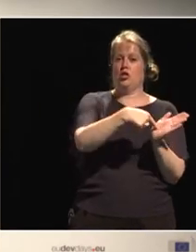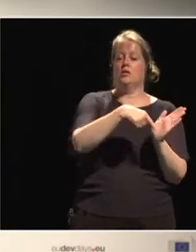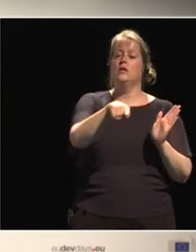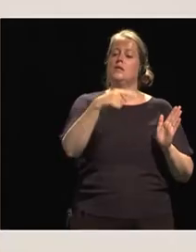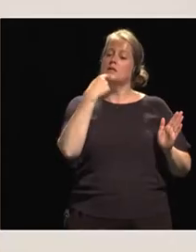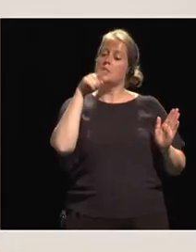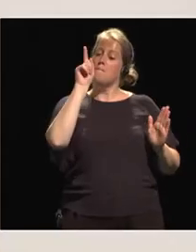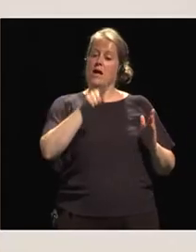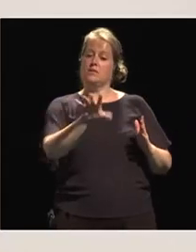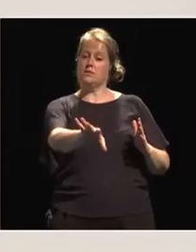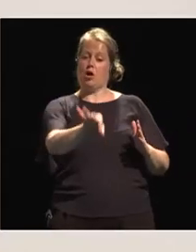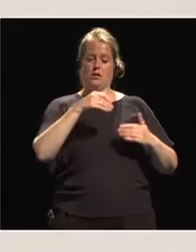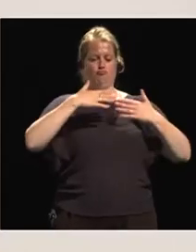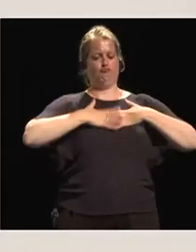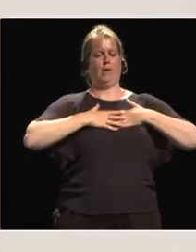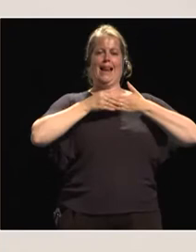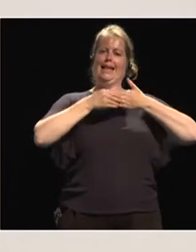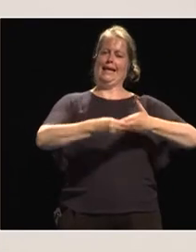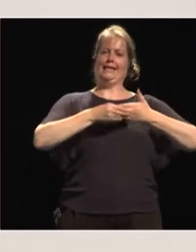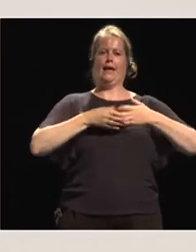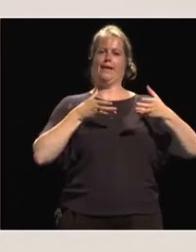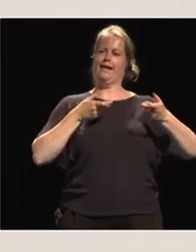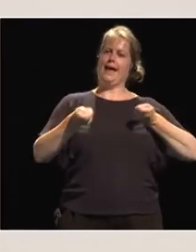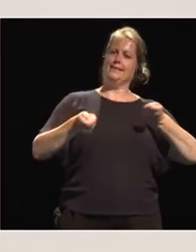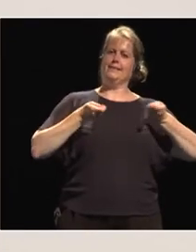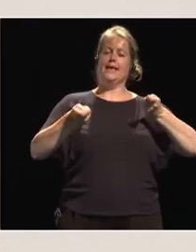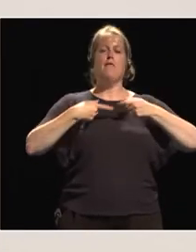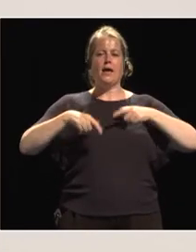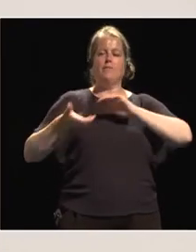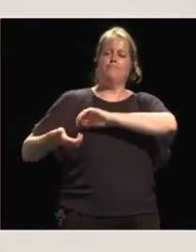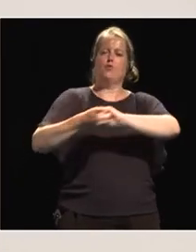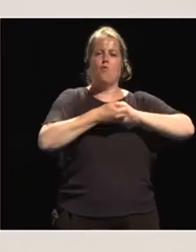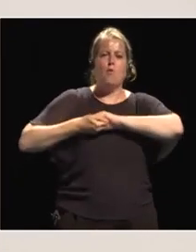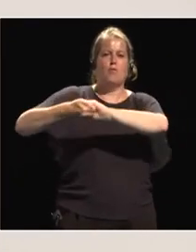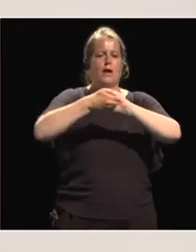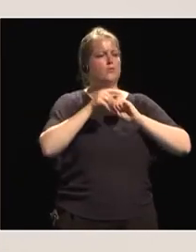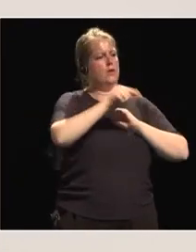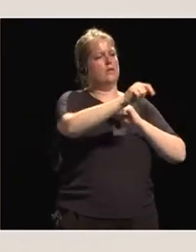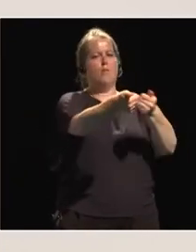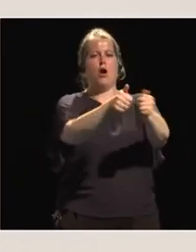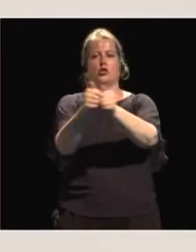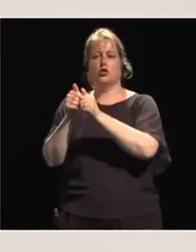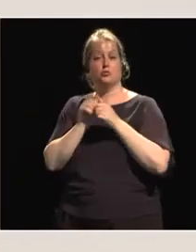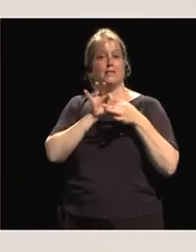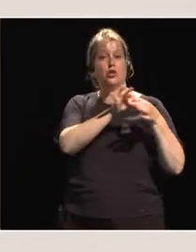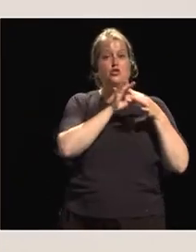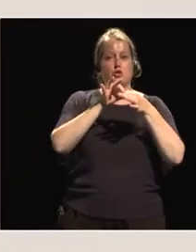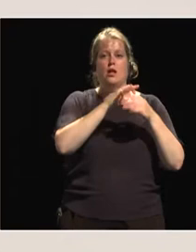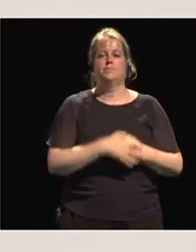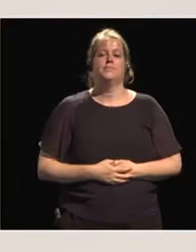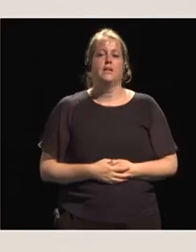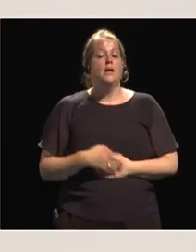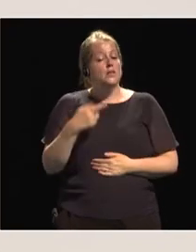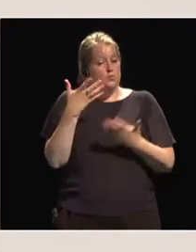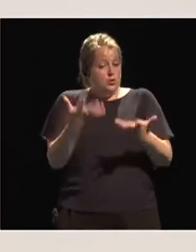a leading agency to cooperate with international partners. G20 created the African industrialization.